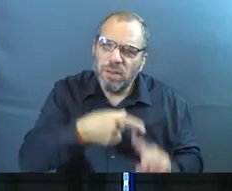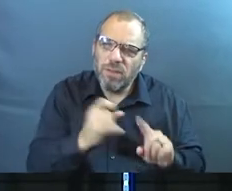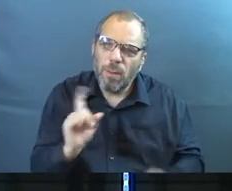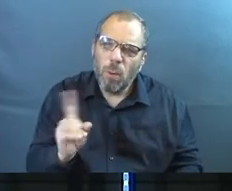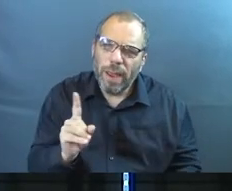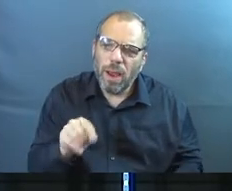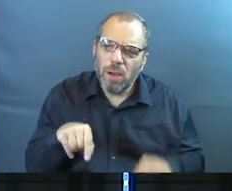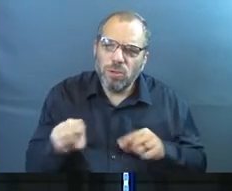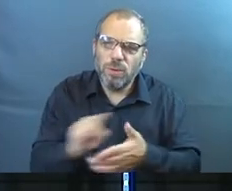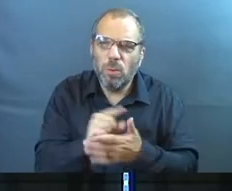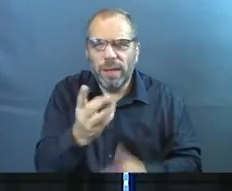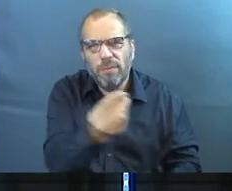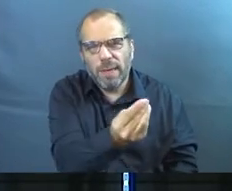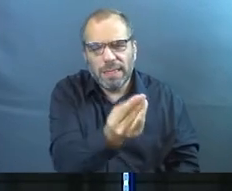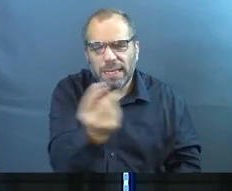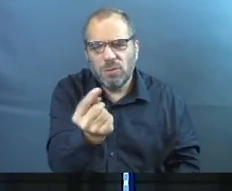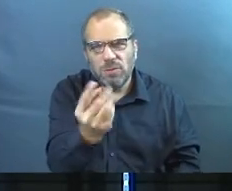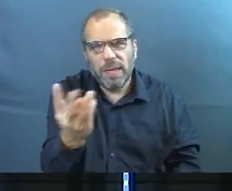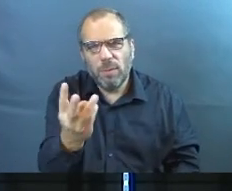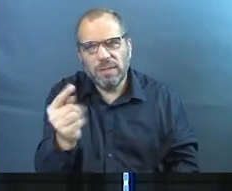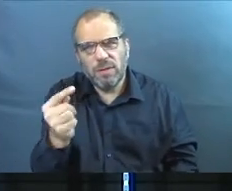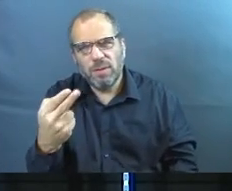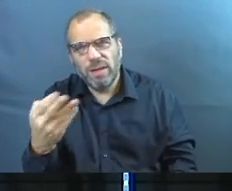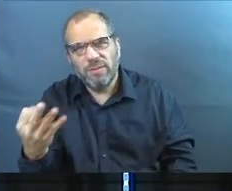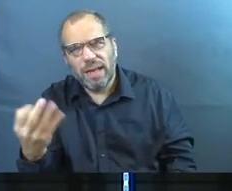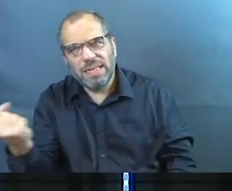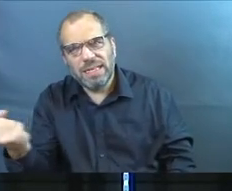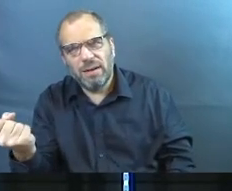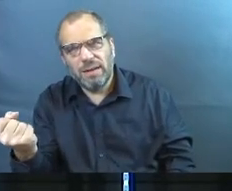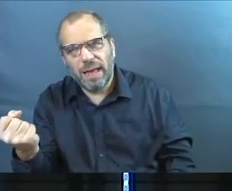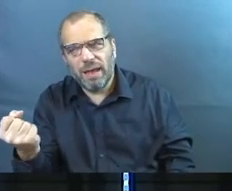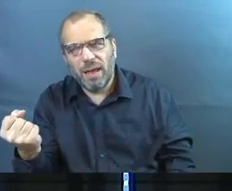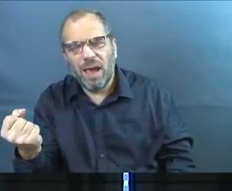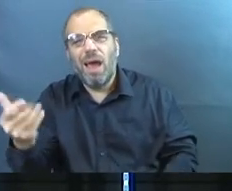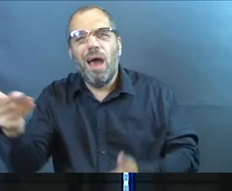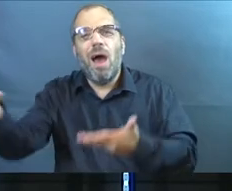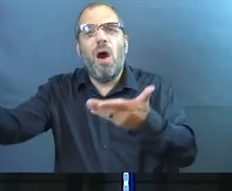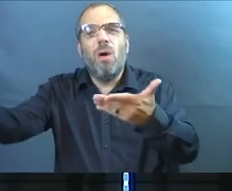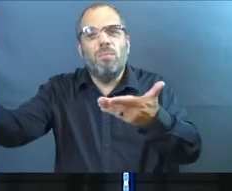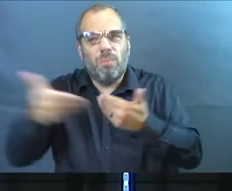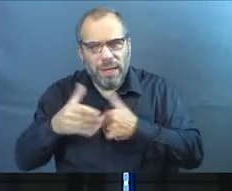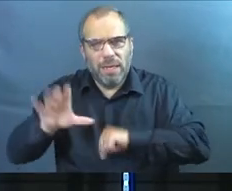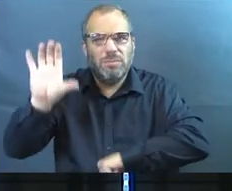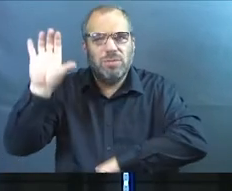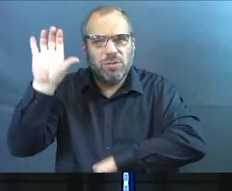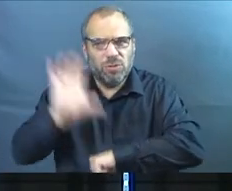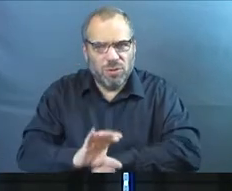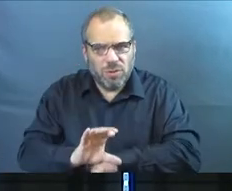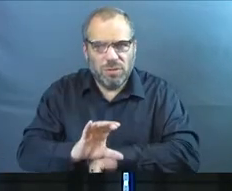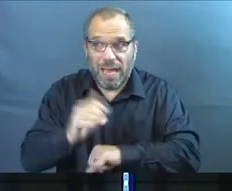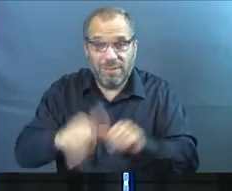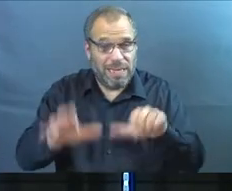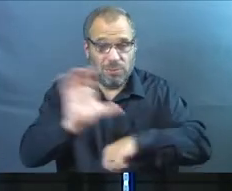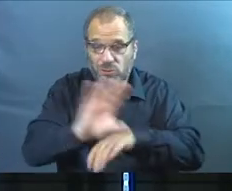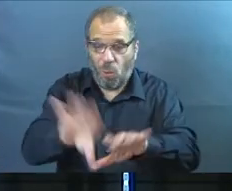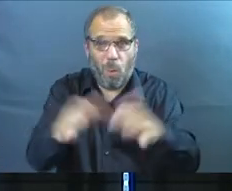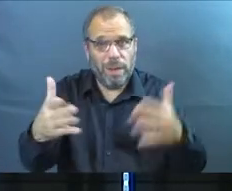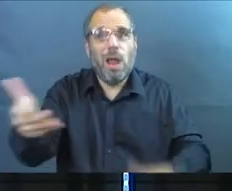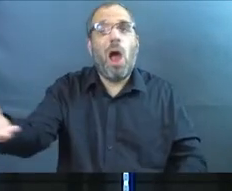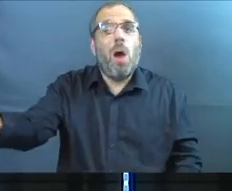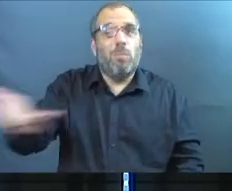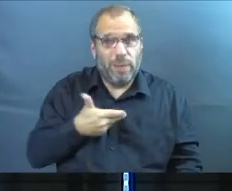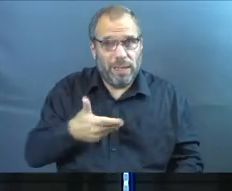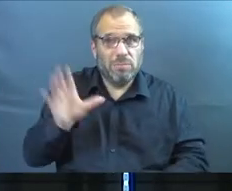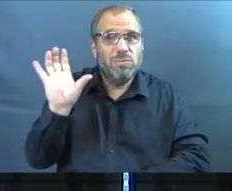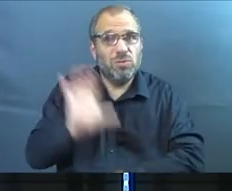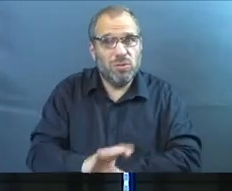throughout the week? Why wouldn't you have them here every single time these church doors are open? Know